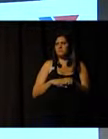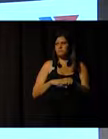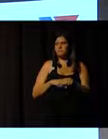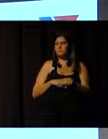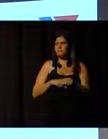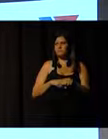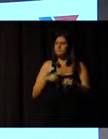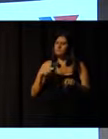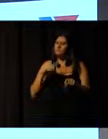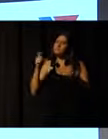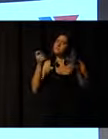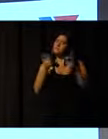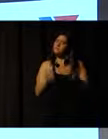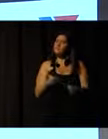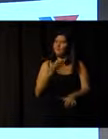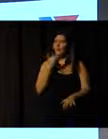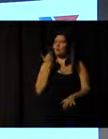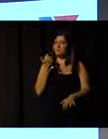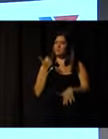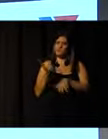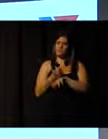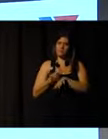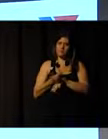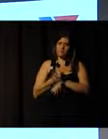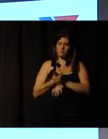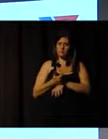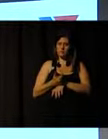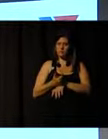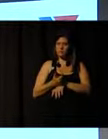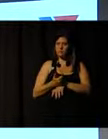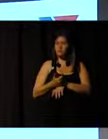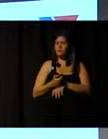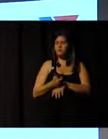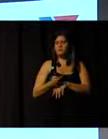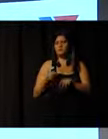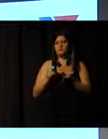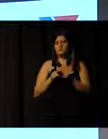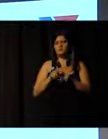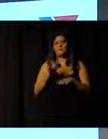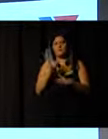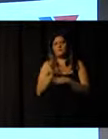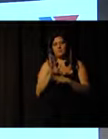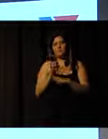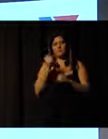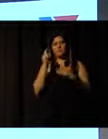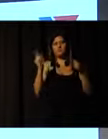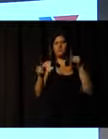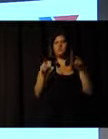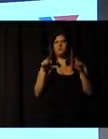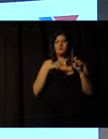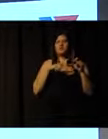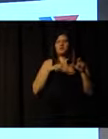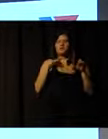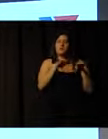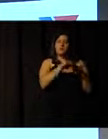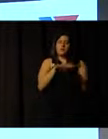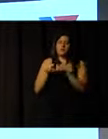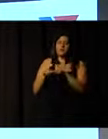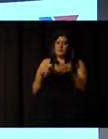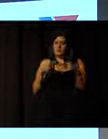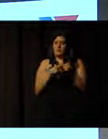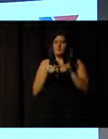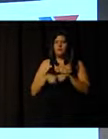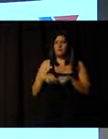we begin to have a professional structure to command or to help align ideas